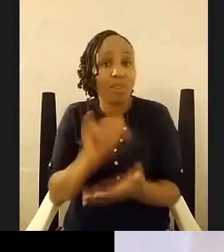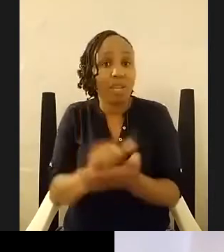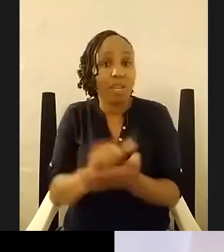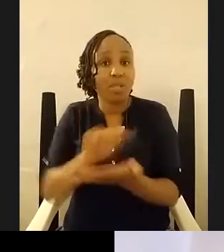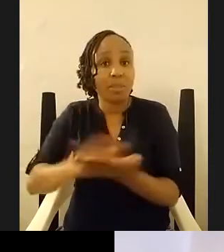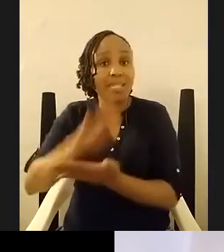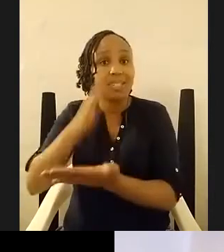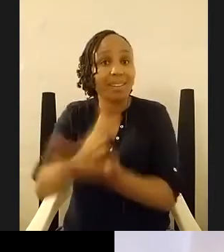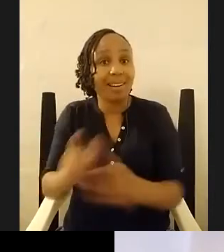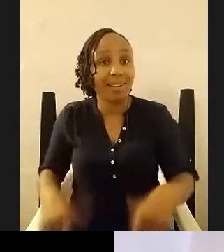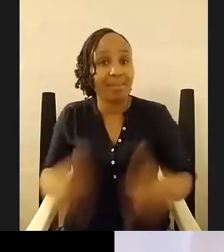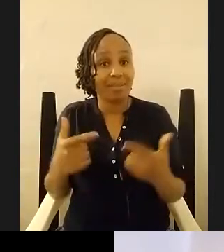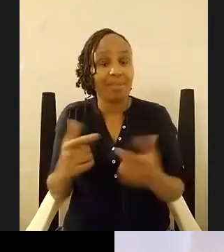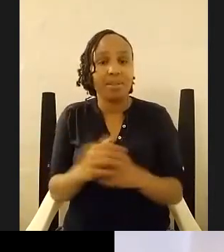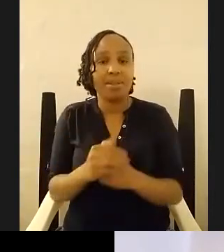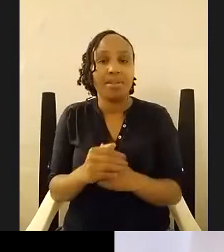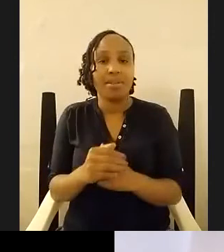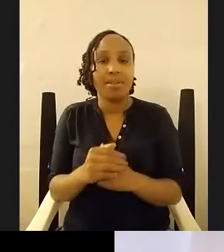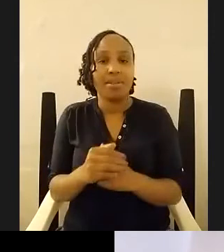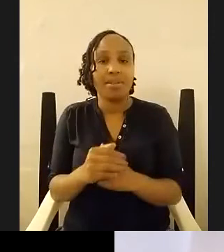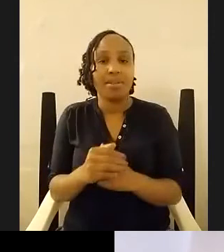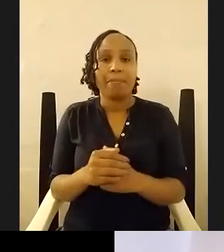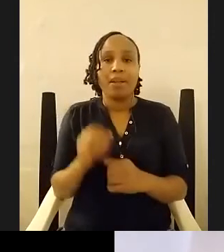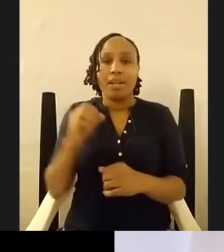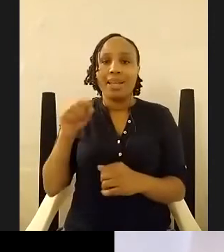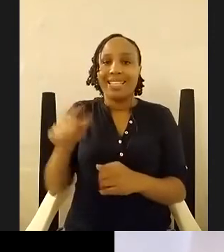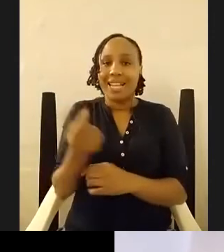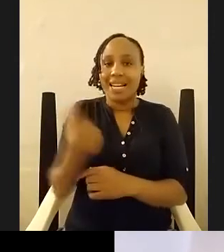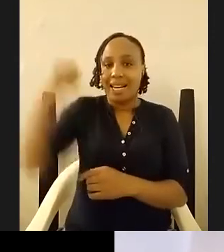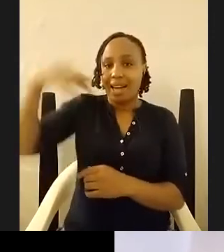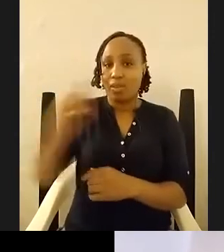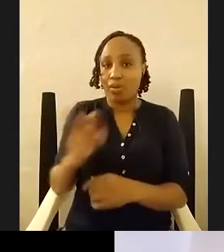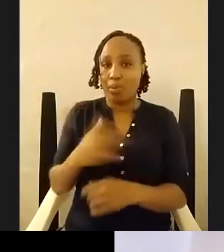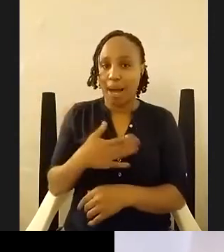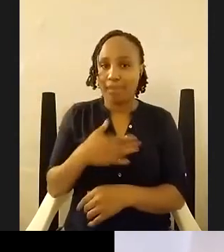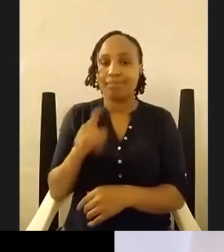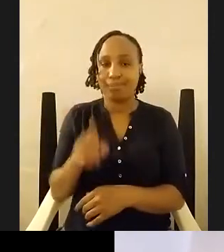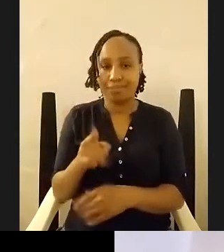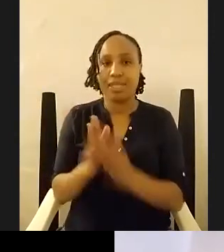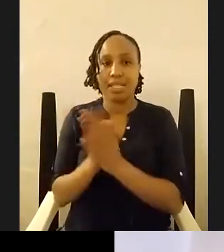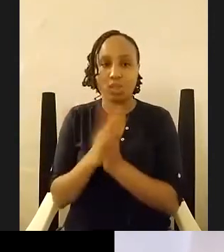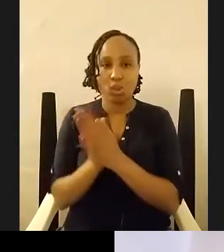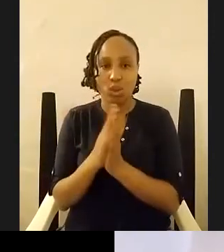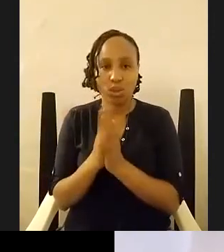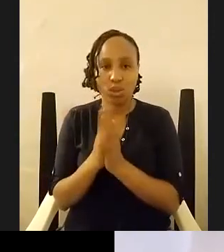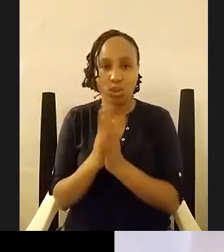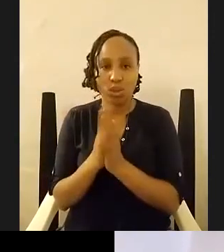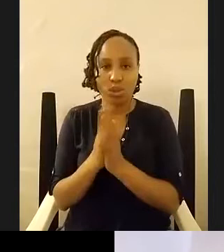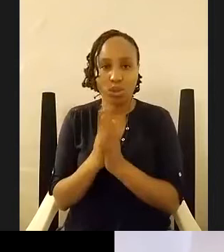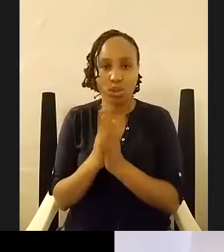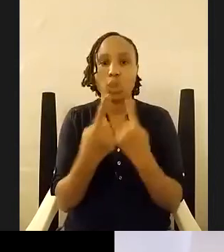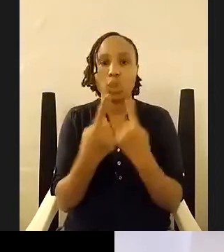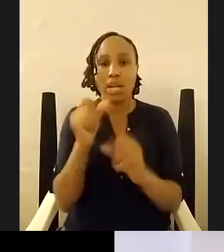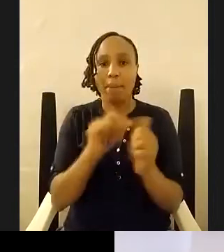this little light of mine is is is a story you know and we are talking about writing cities it's a story that